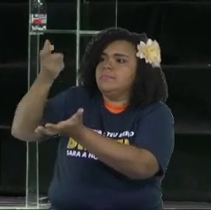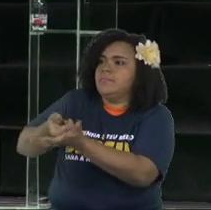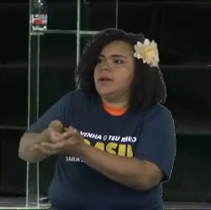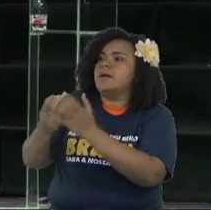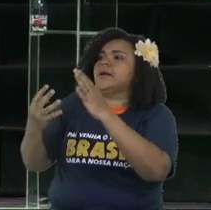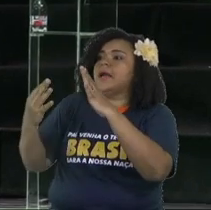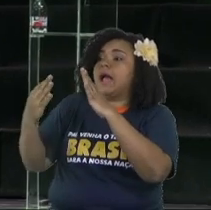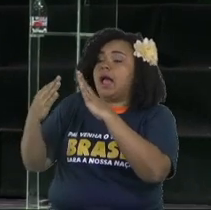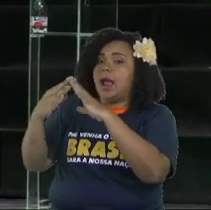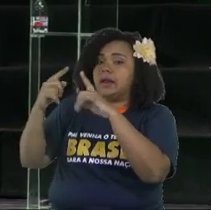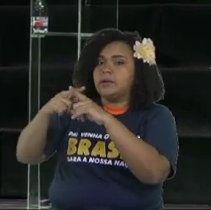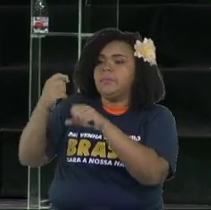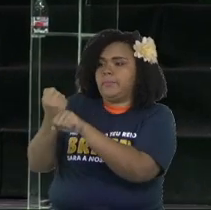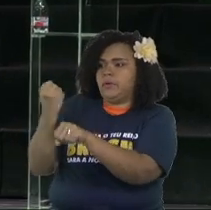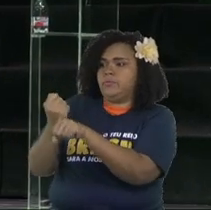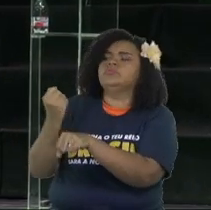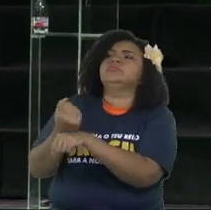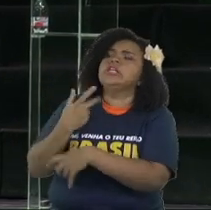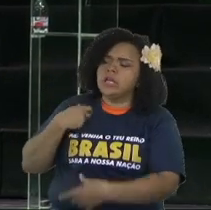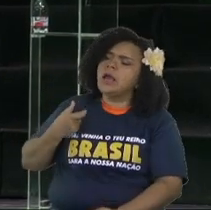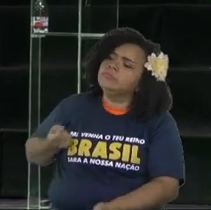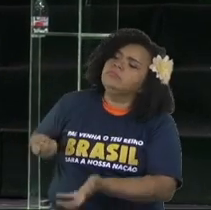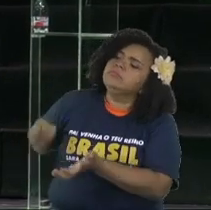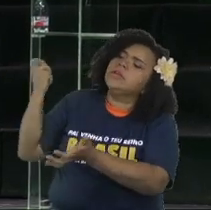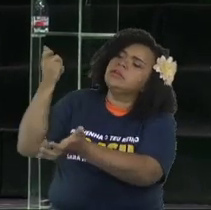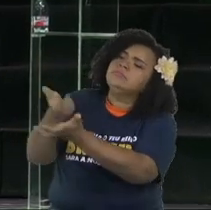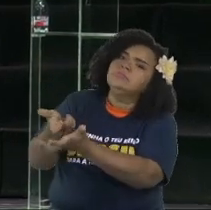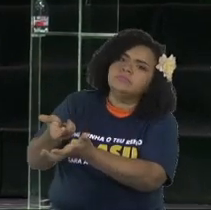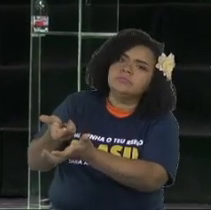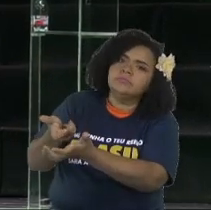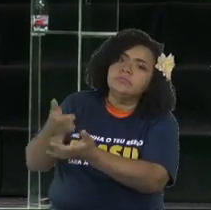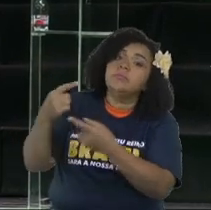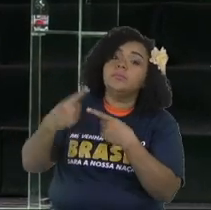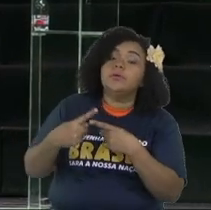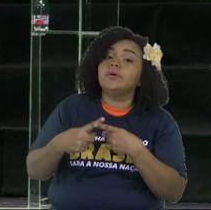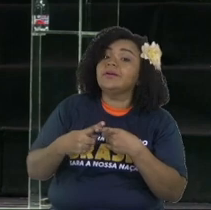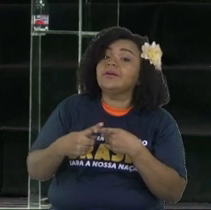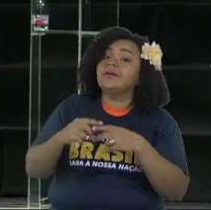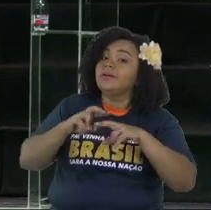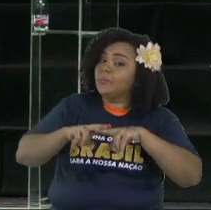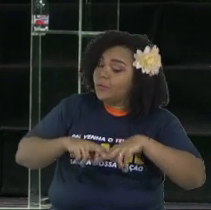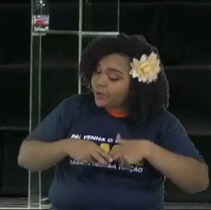there's four apartments that I didn't build and that wall there can you see it